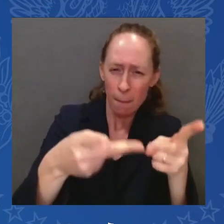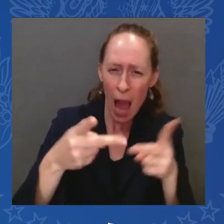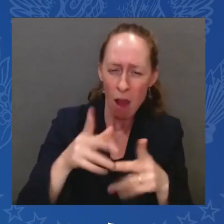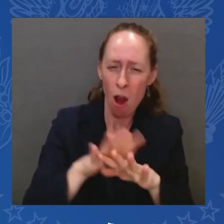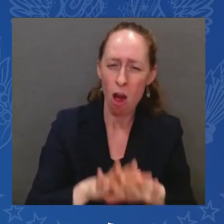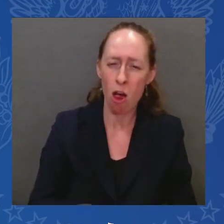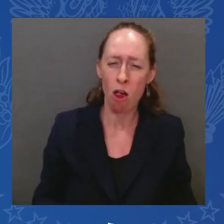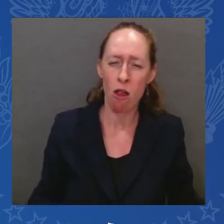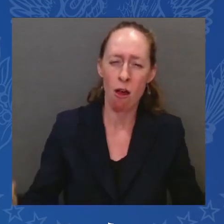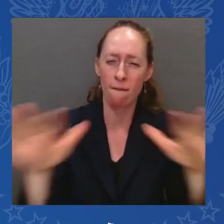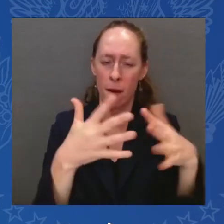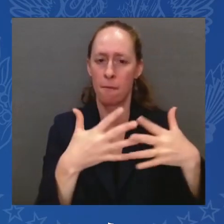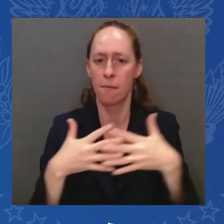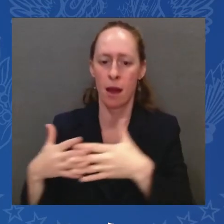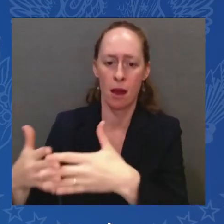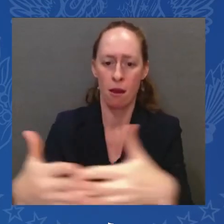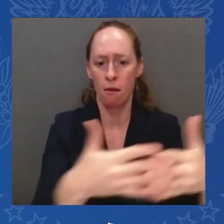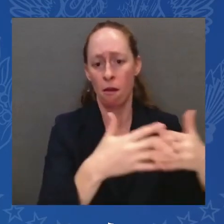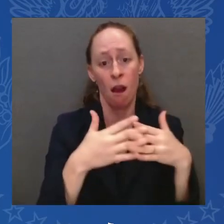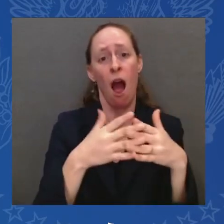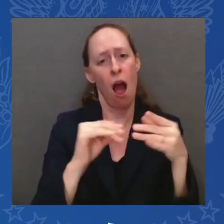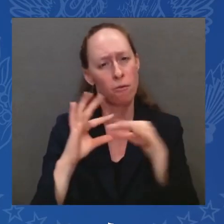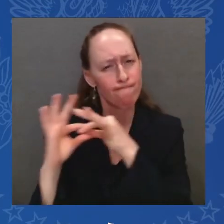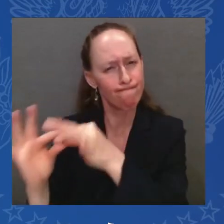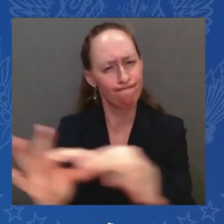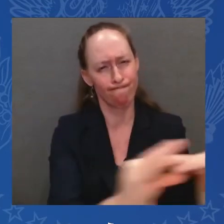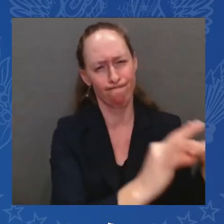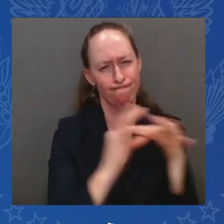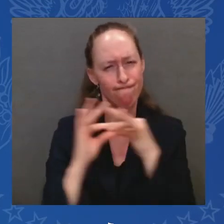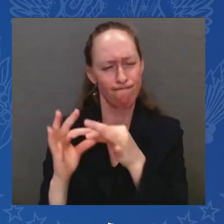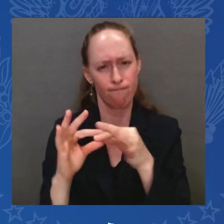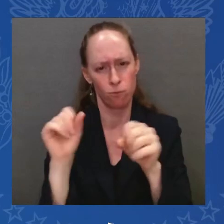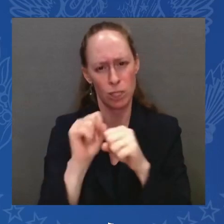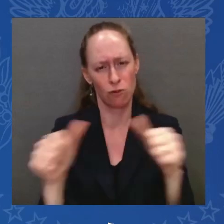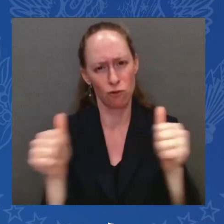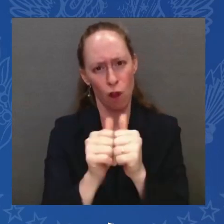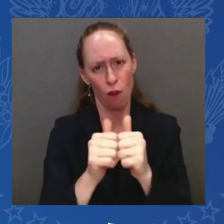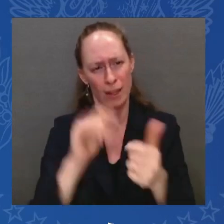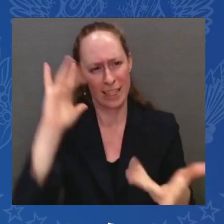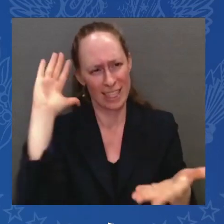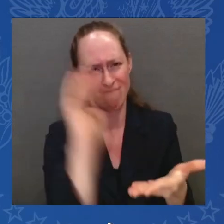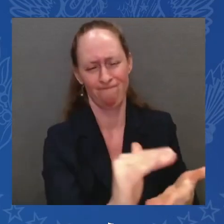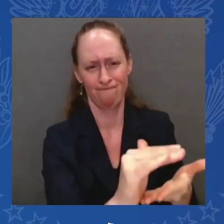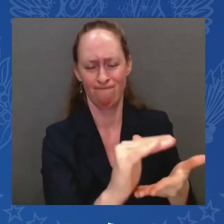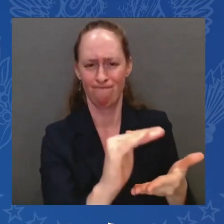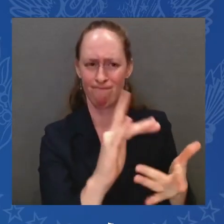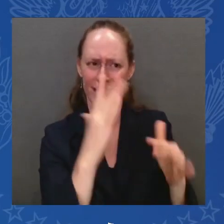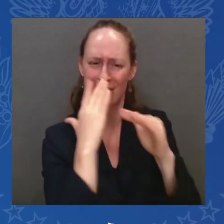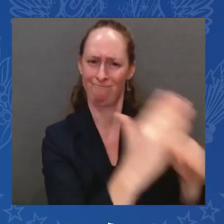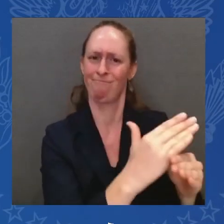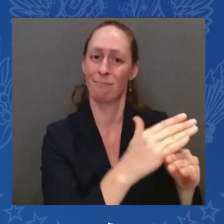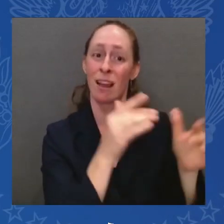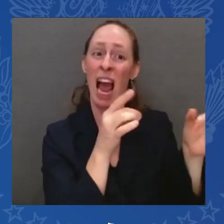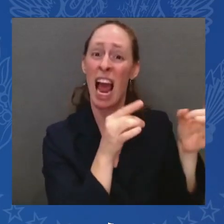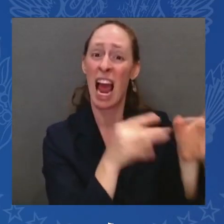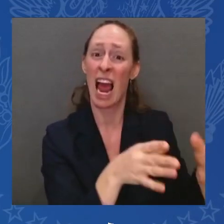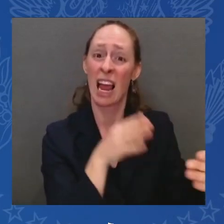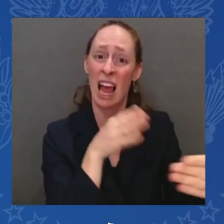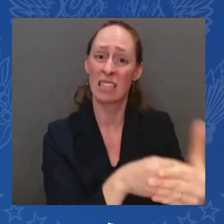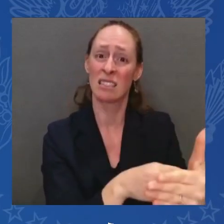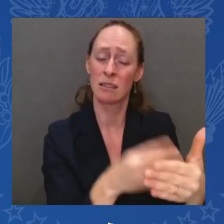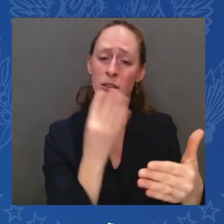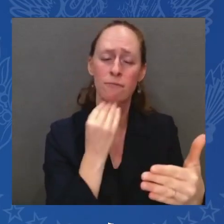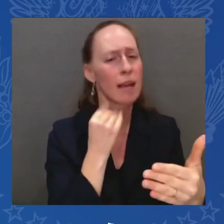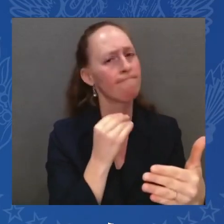this alone. The story of the Jewish people has always been one of perseverance and resilience. In